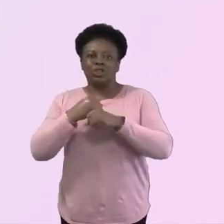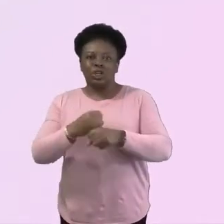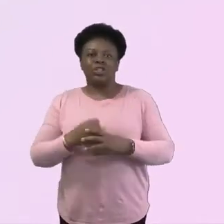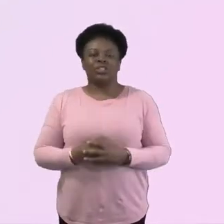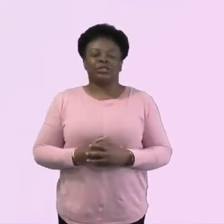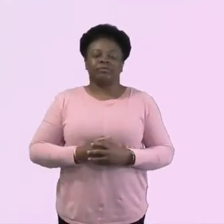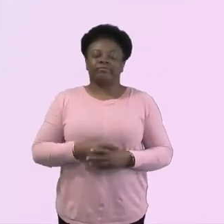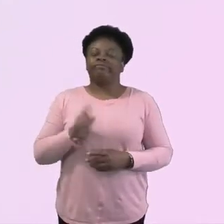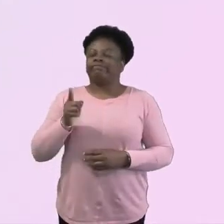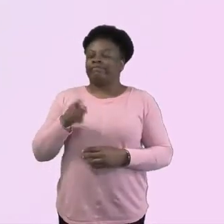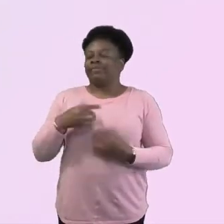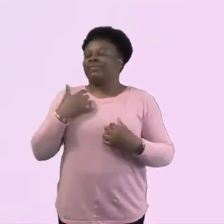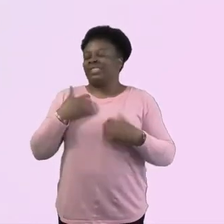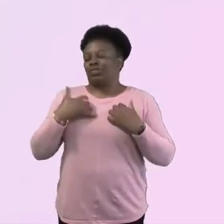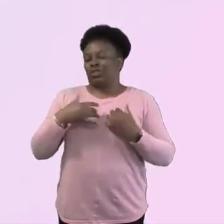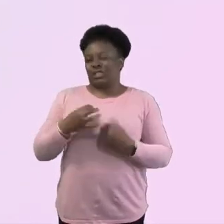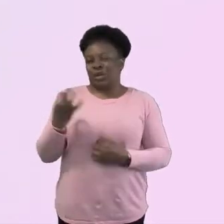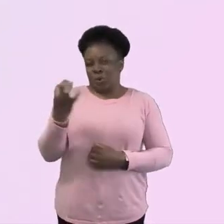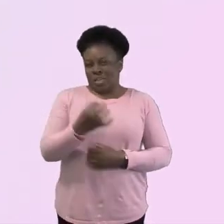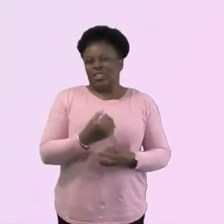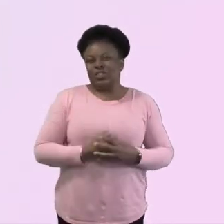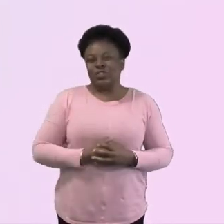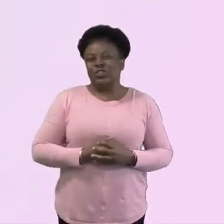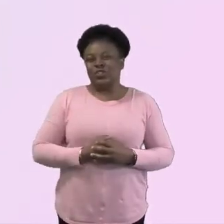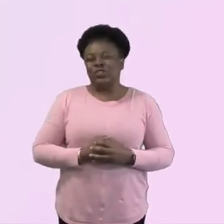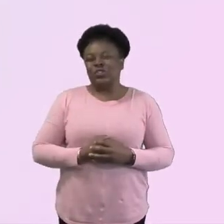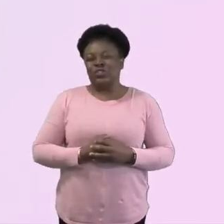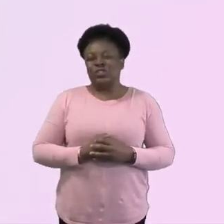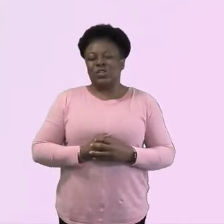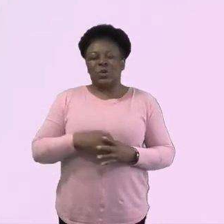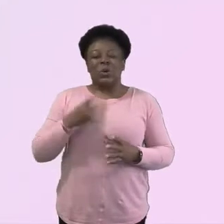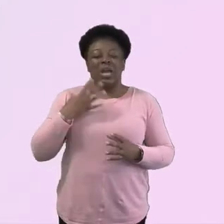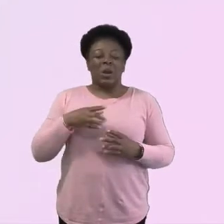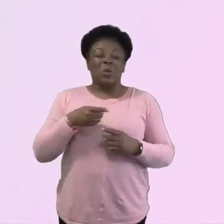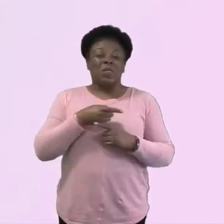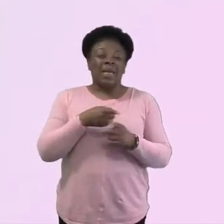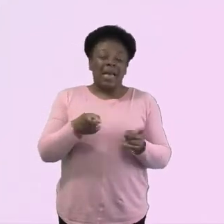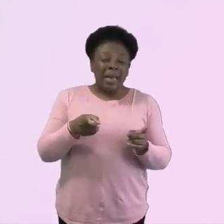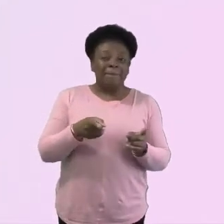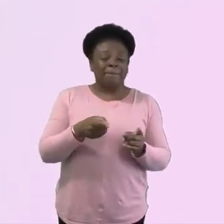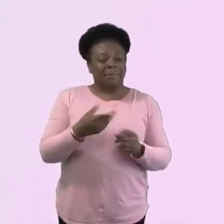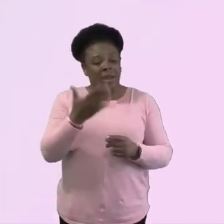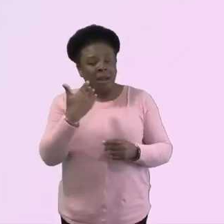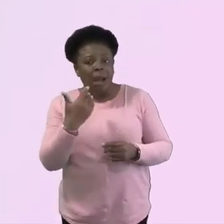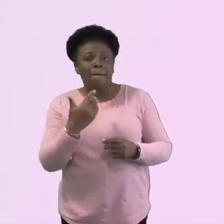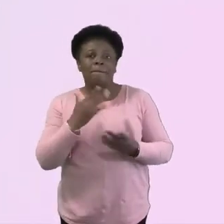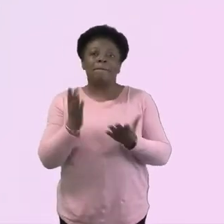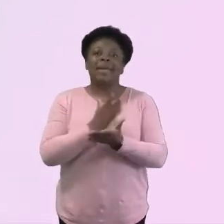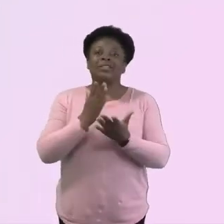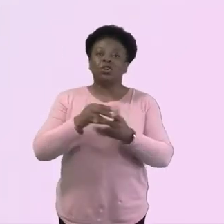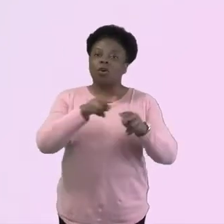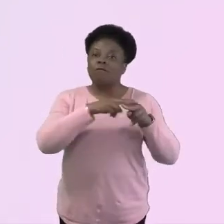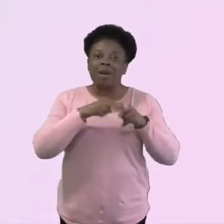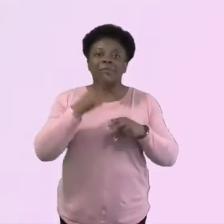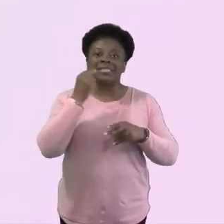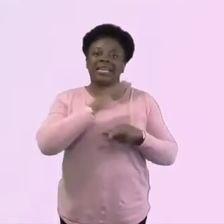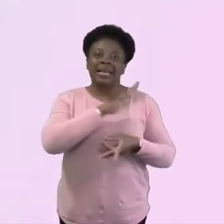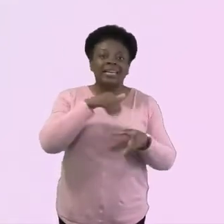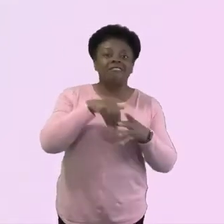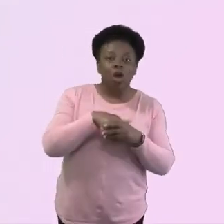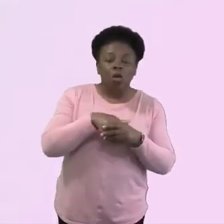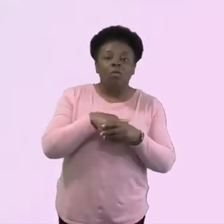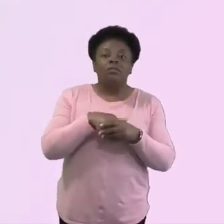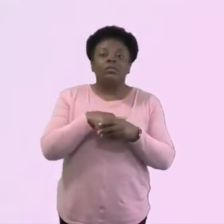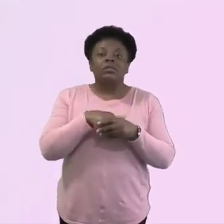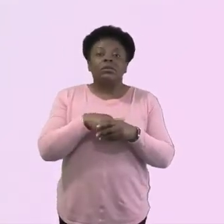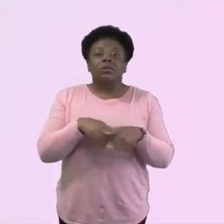just show them how much we want them to be there, how much we need them and get them involved as much as possible by, you know, bringing